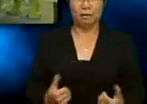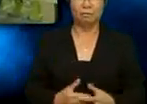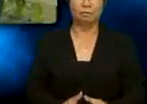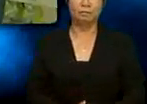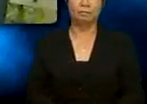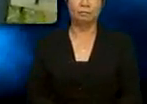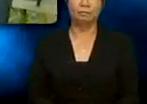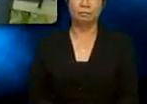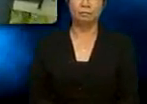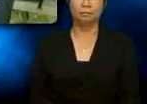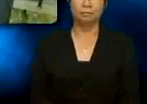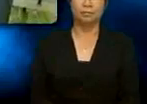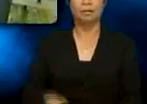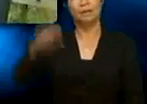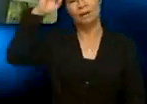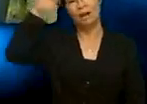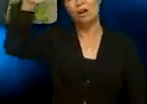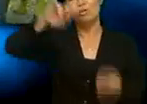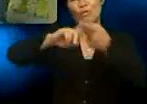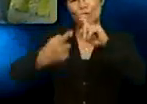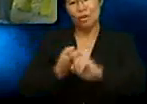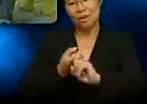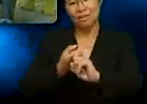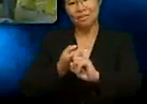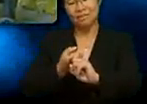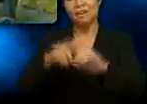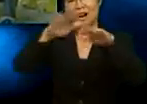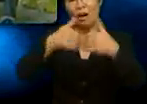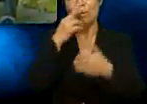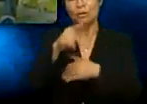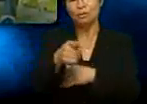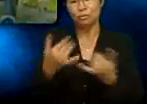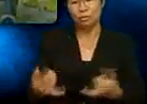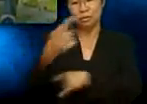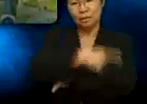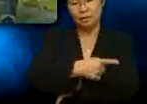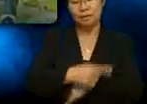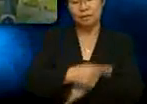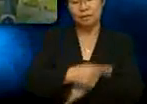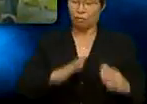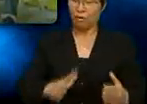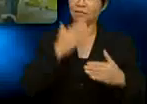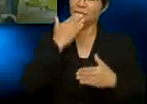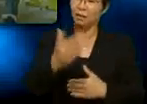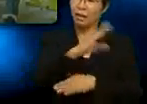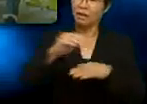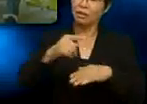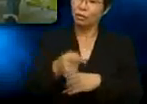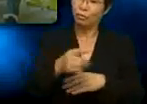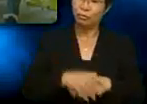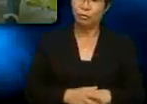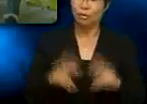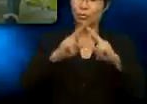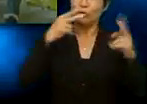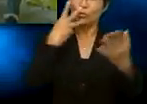Hello, friends. And how are you today? Fine. Thank you. And you? Very well, thank